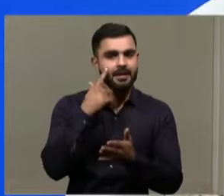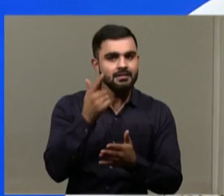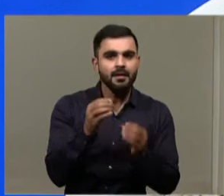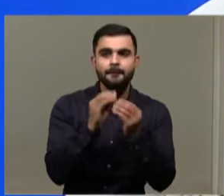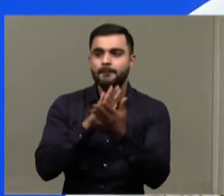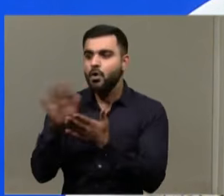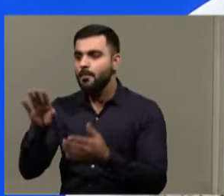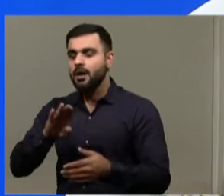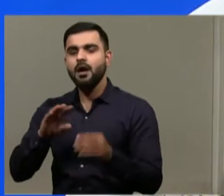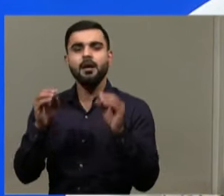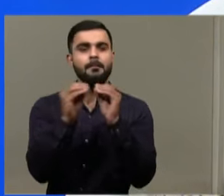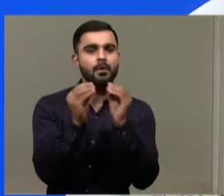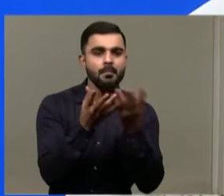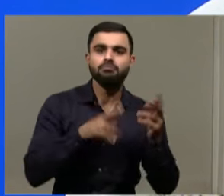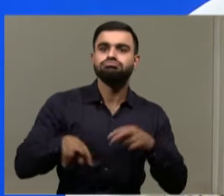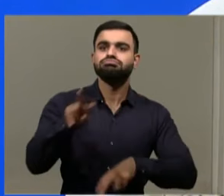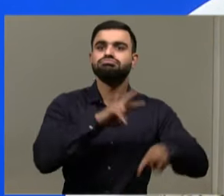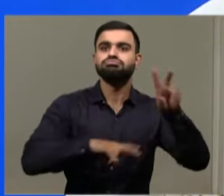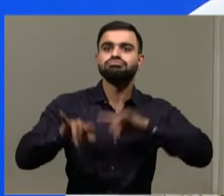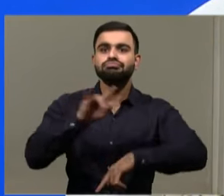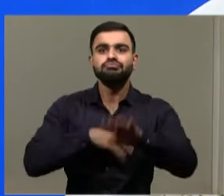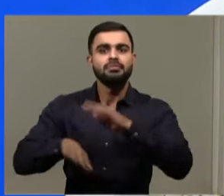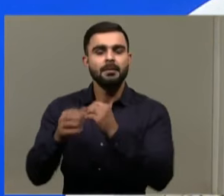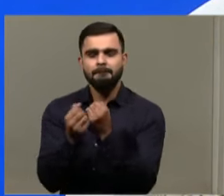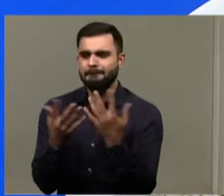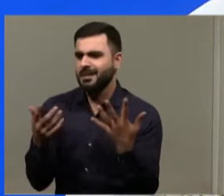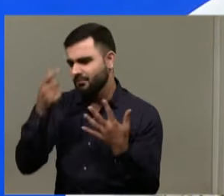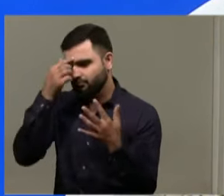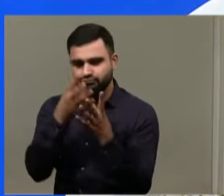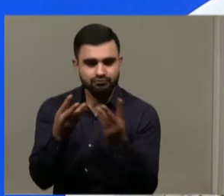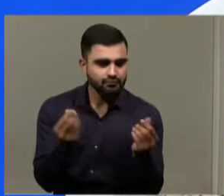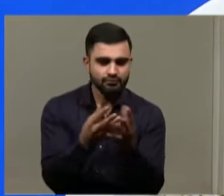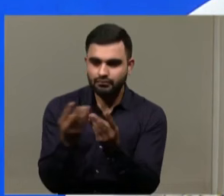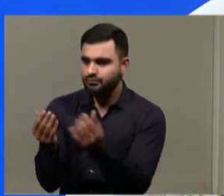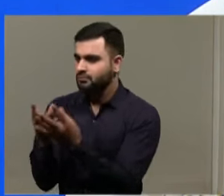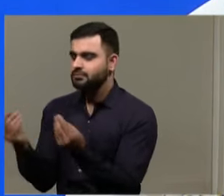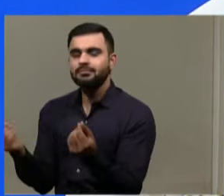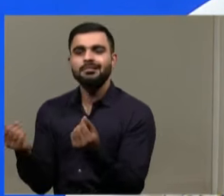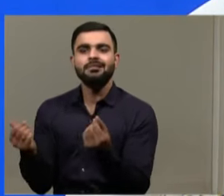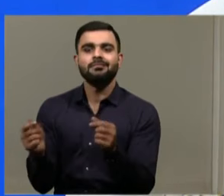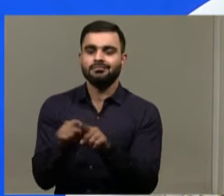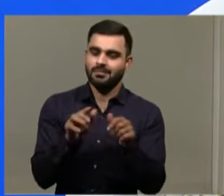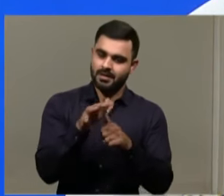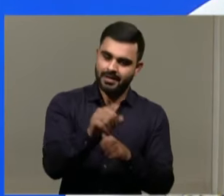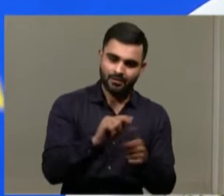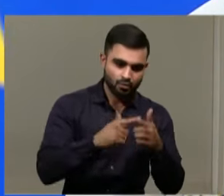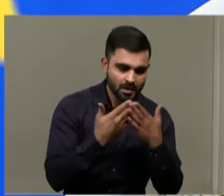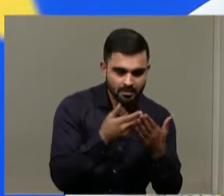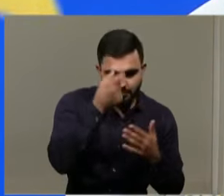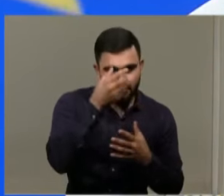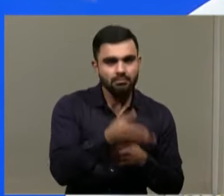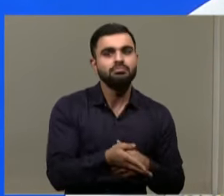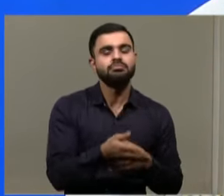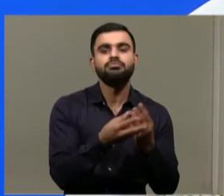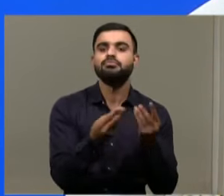Mumbai. And, I could solve so many problems like, you know, accessibility education problem